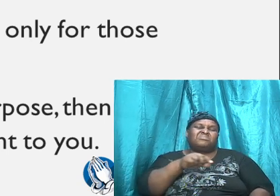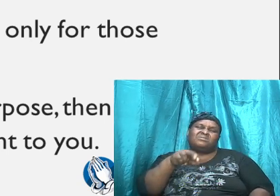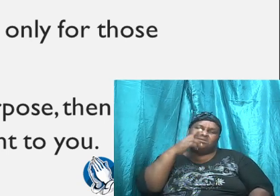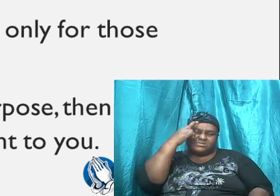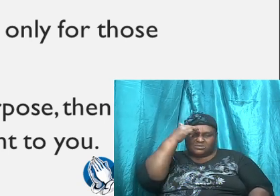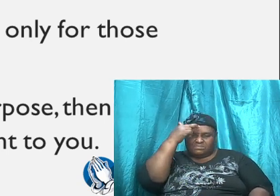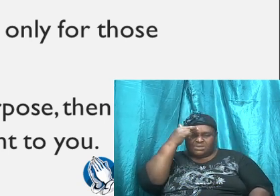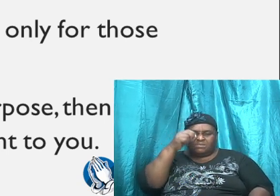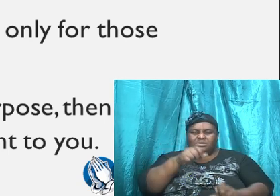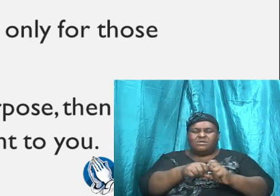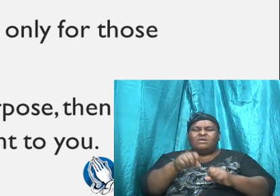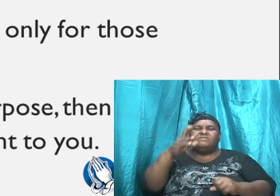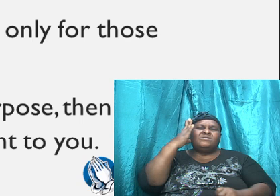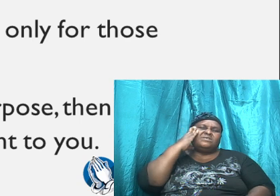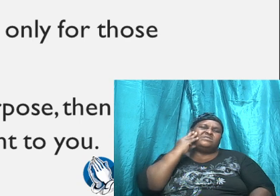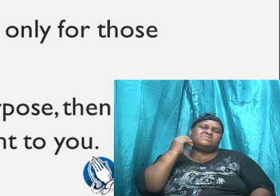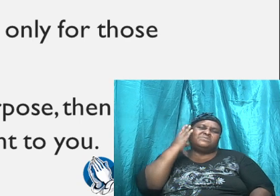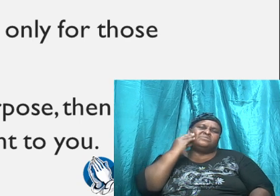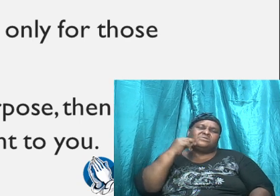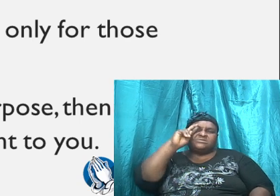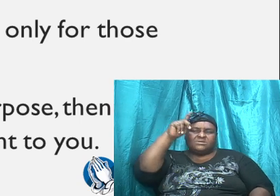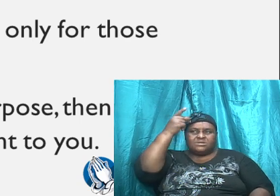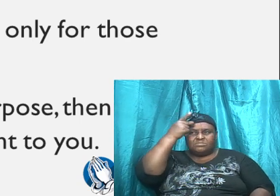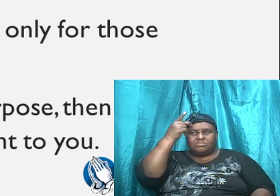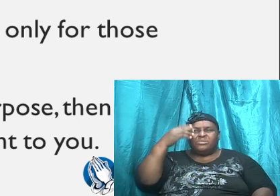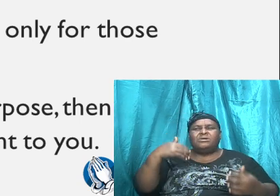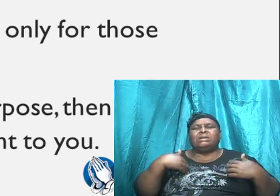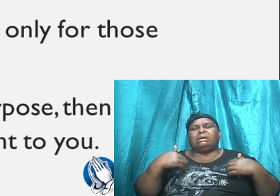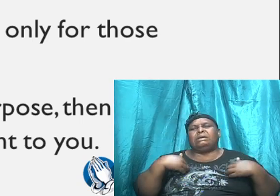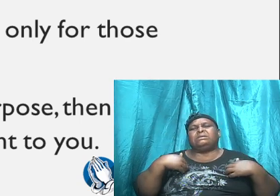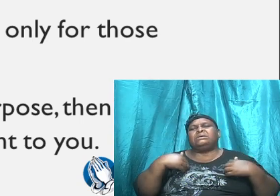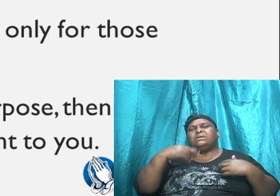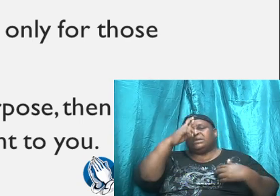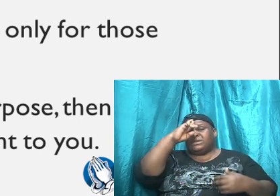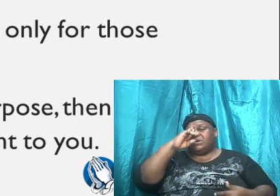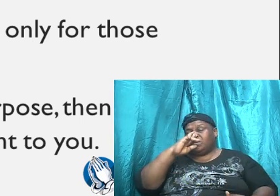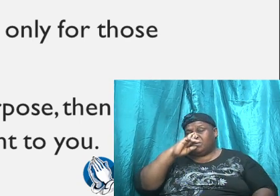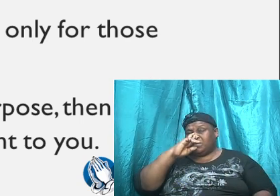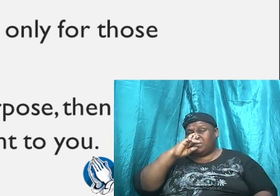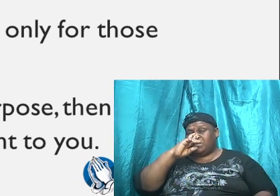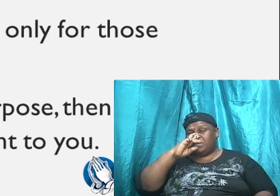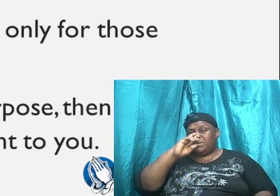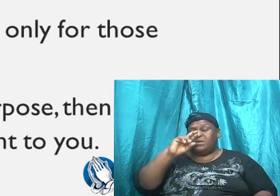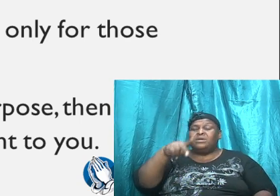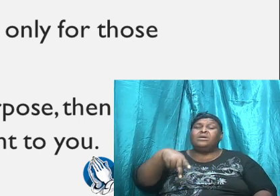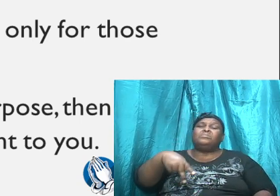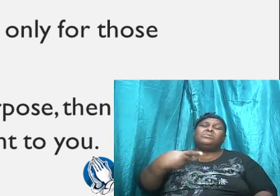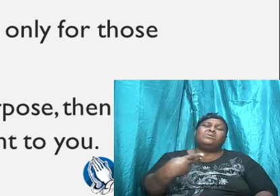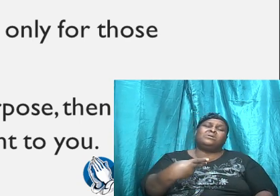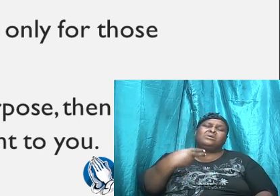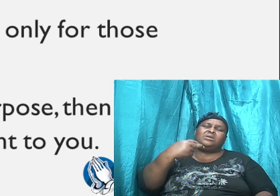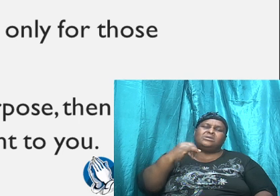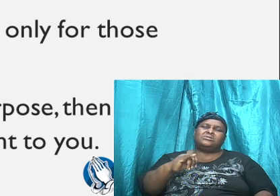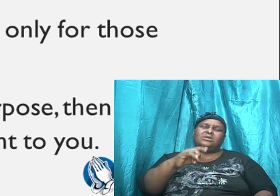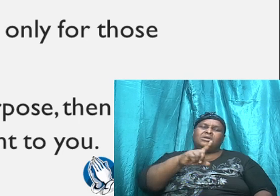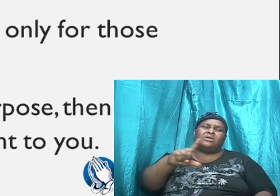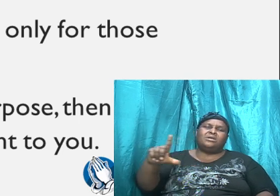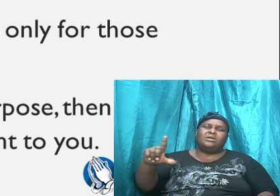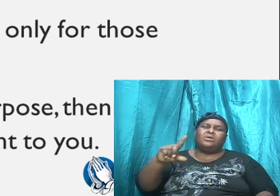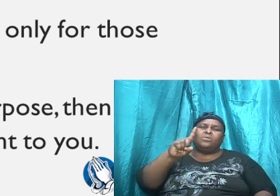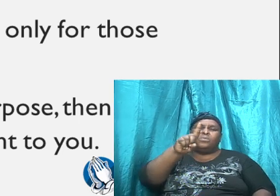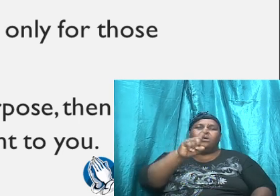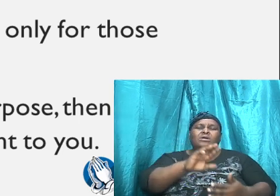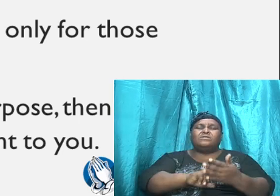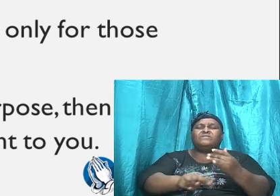an experience that Paul has in Romans, sorry, in Philippians chapter 1 and verse 12.